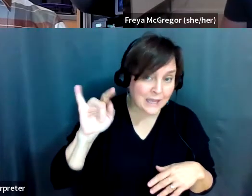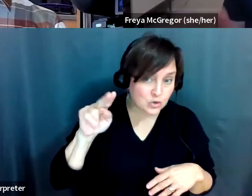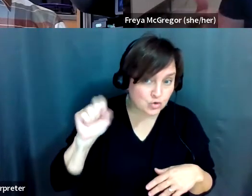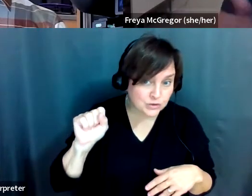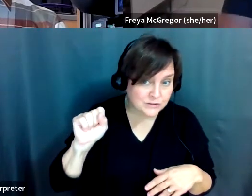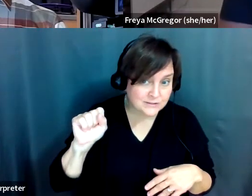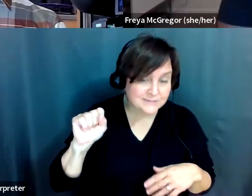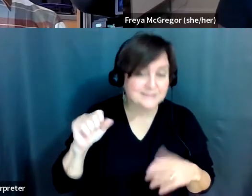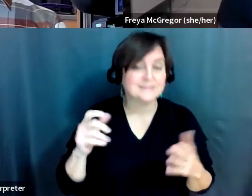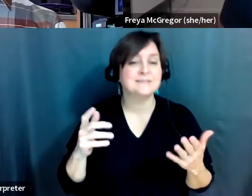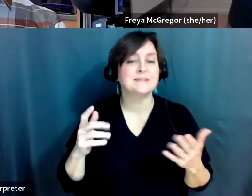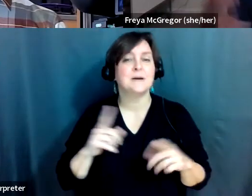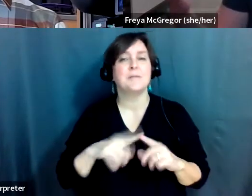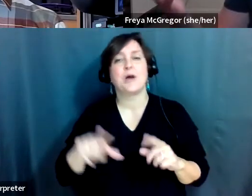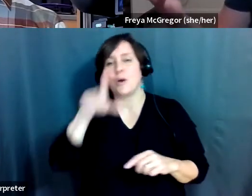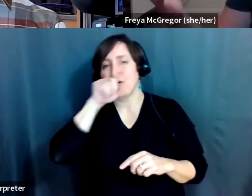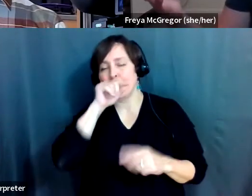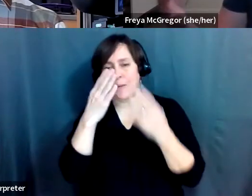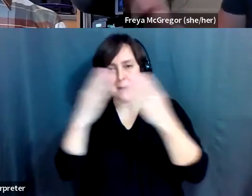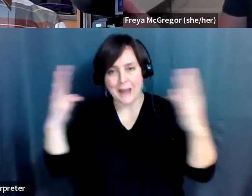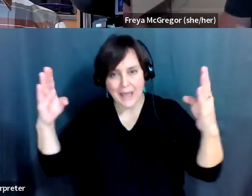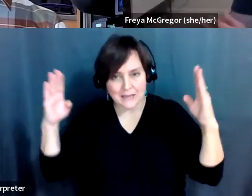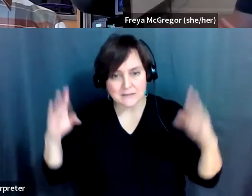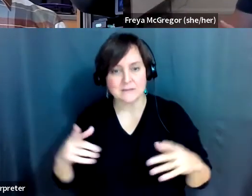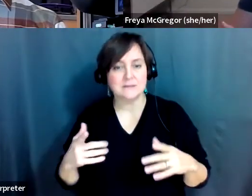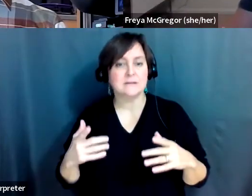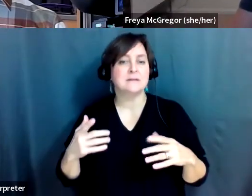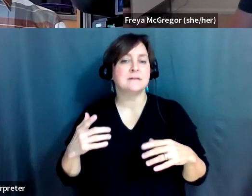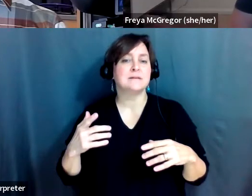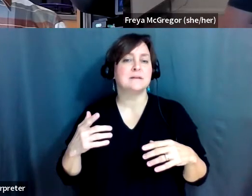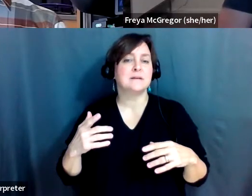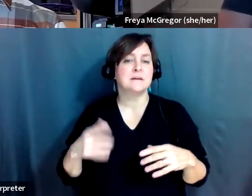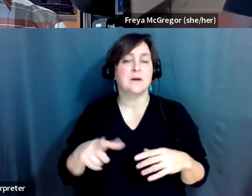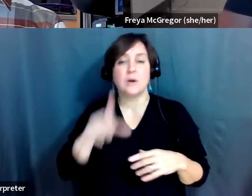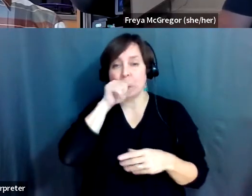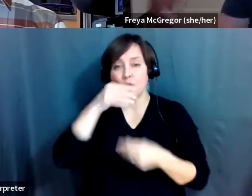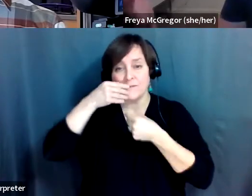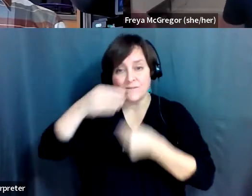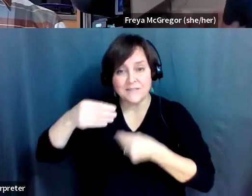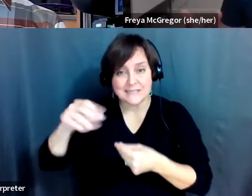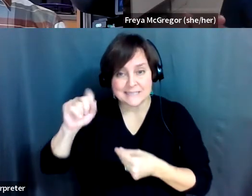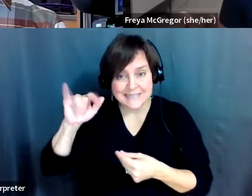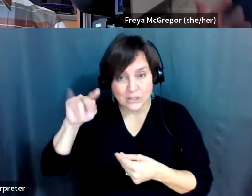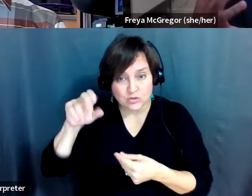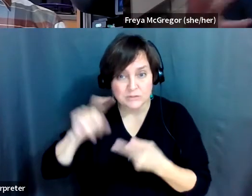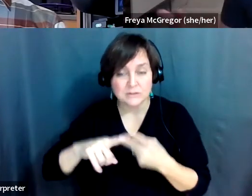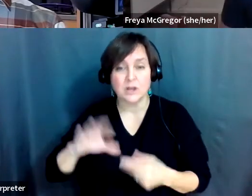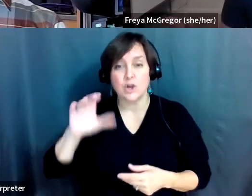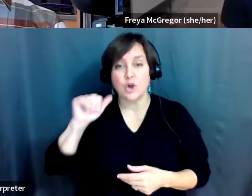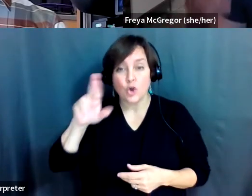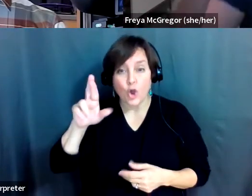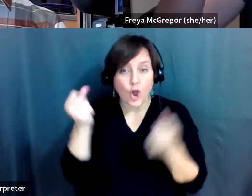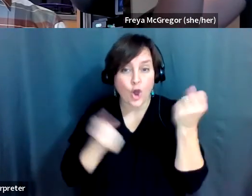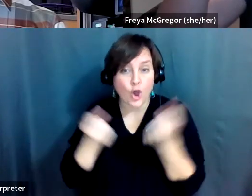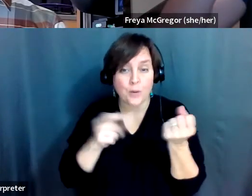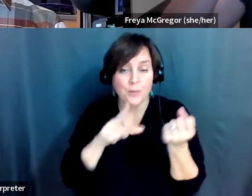So trails, bird blinds, uh, observation platforms, bird feeder stations, um, and car birding routes. They're all different birding